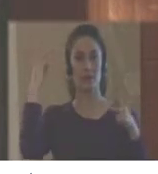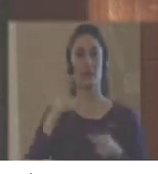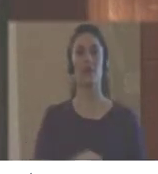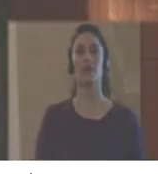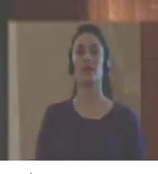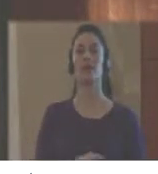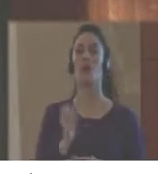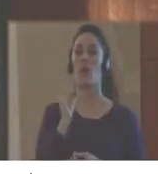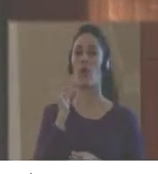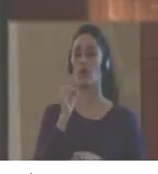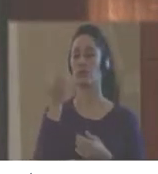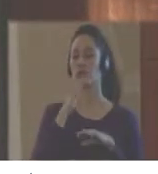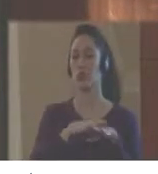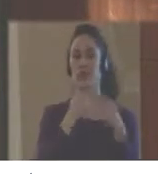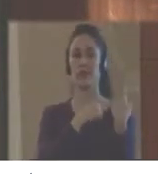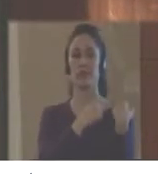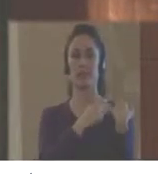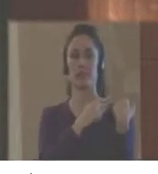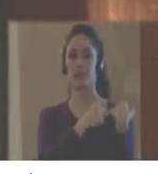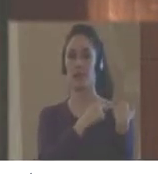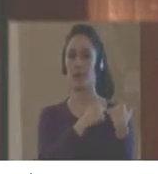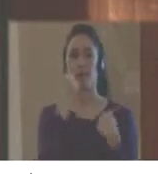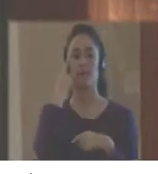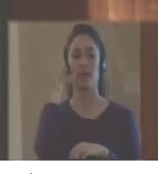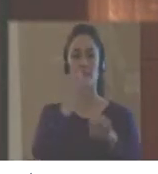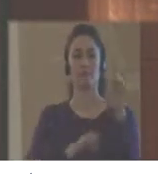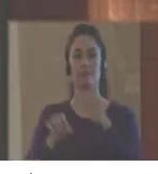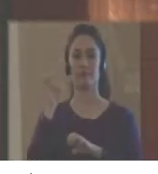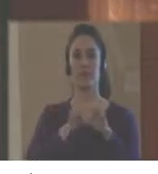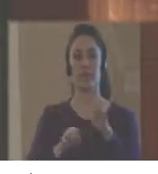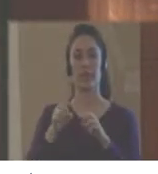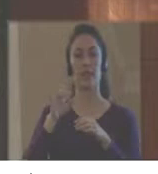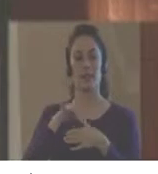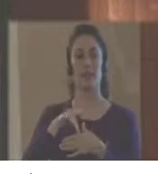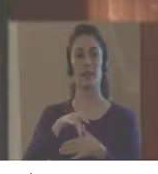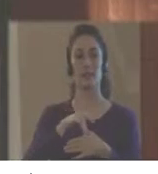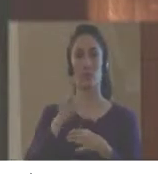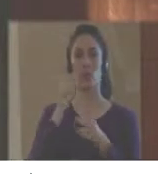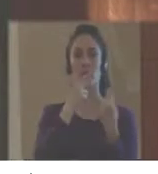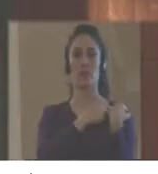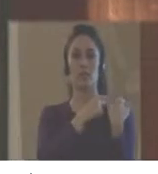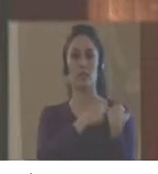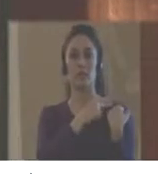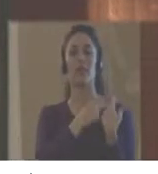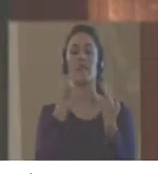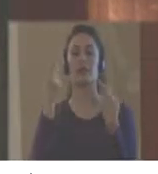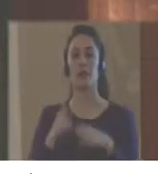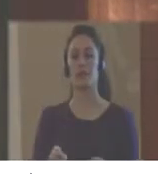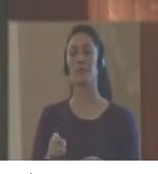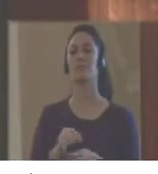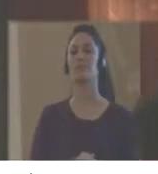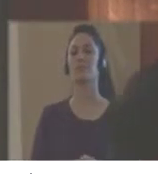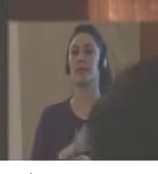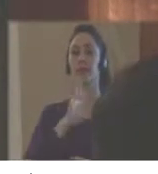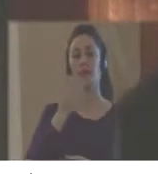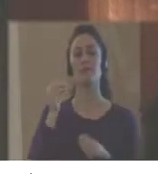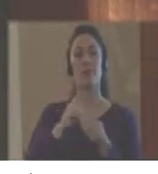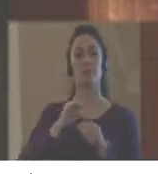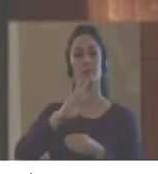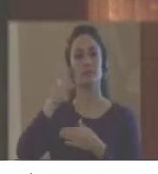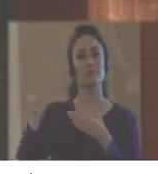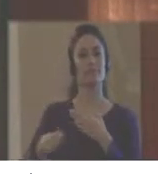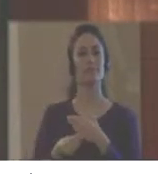with a better articulation. and defining sectorial responsibilities or defining territorial